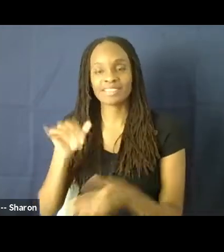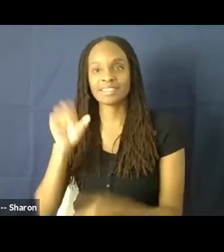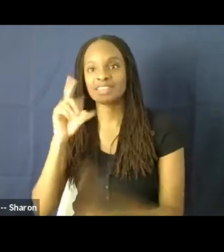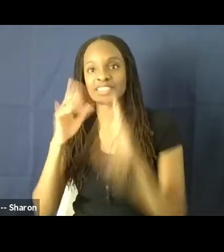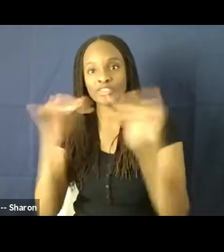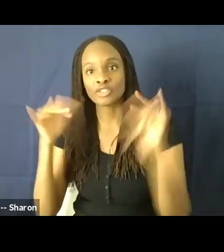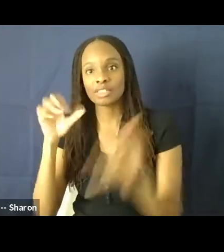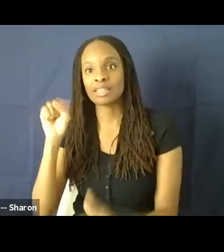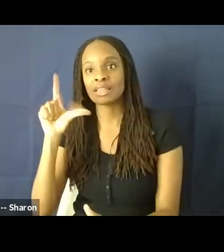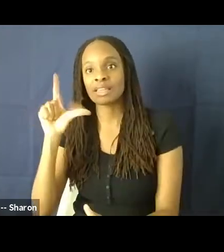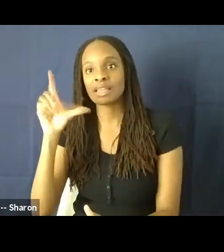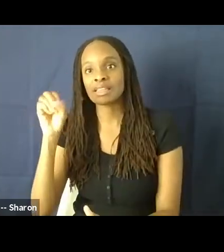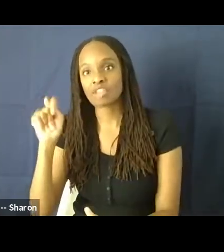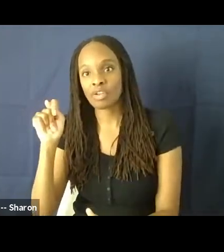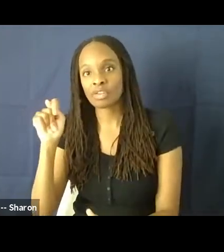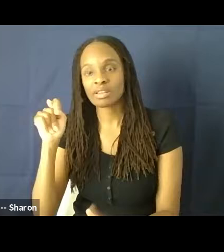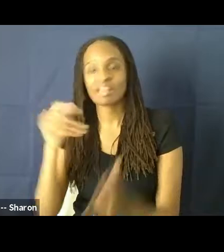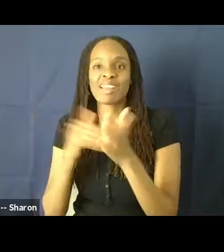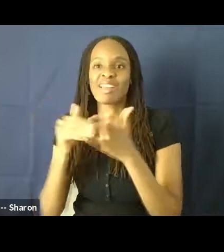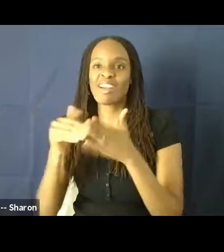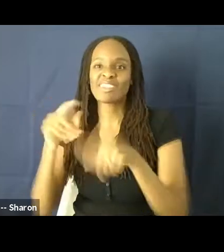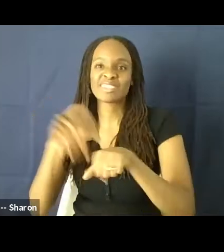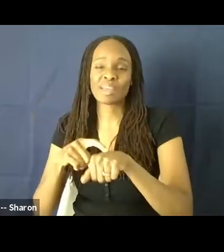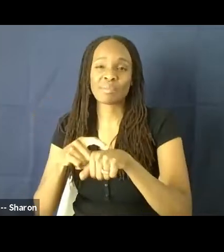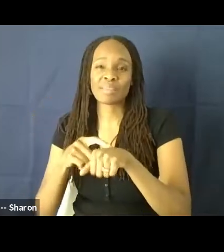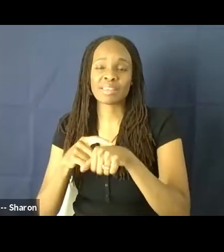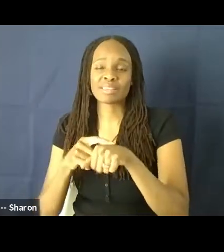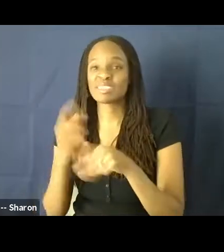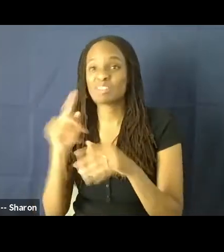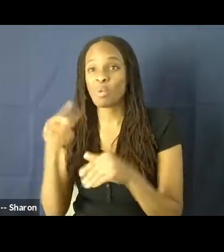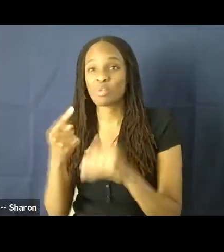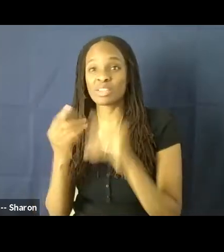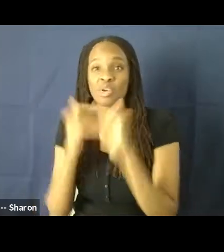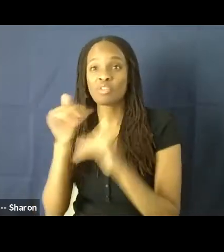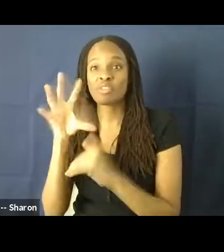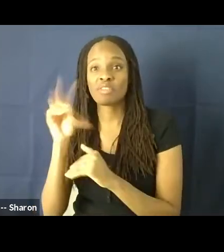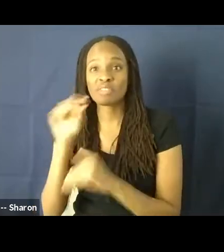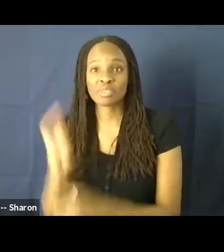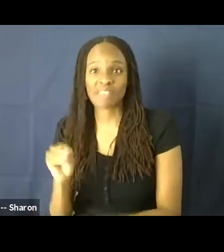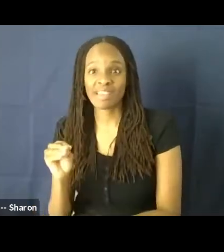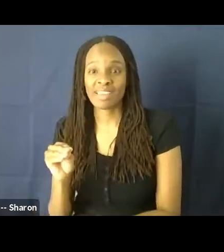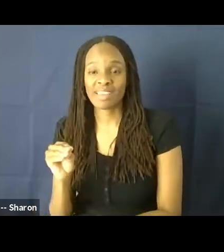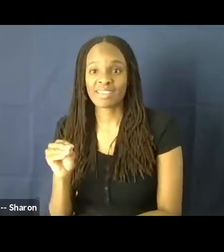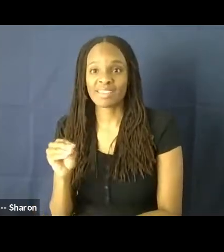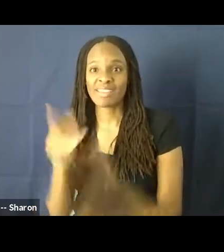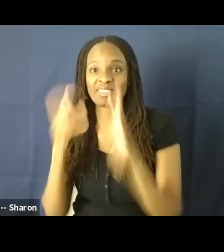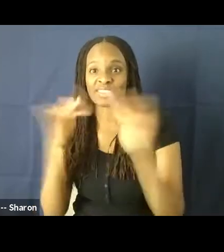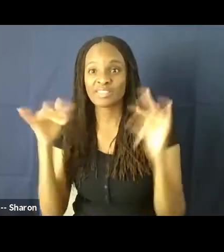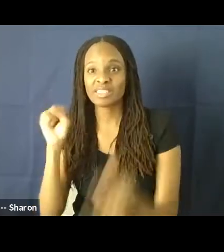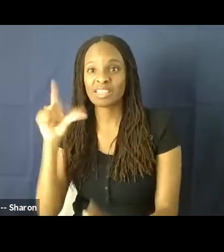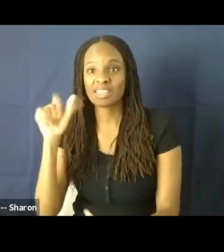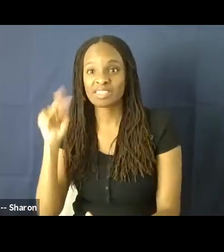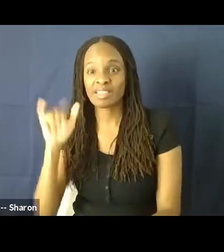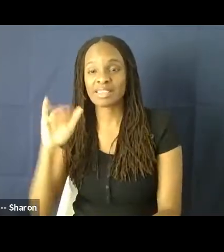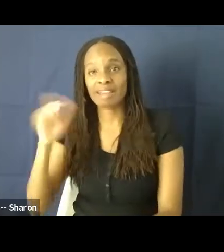oftentimes it's just over 50% of those diversity slots that are hired back for a second year.